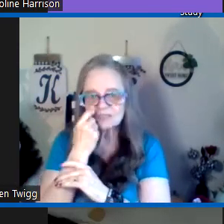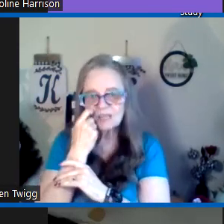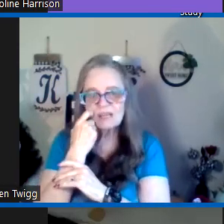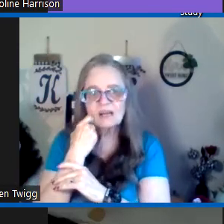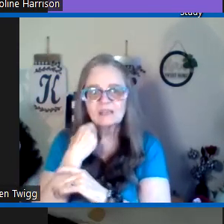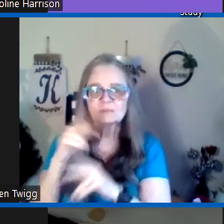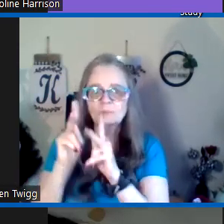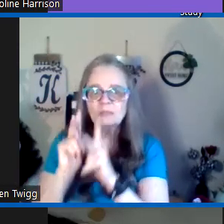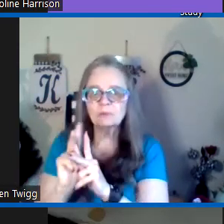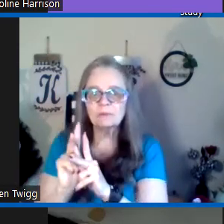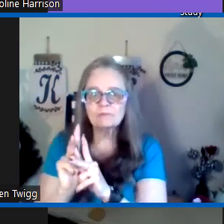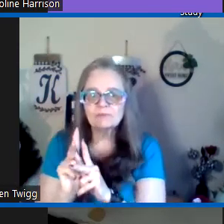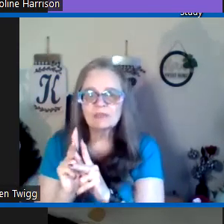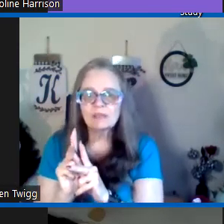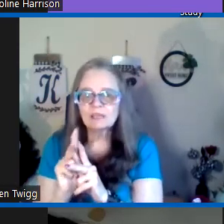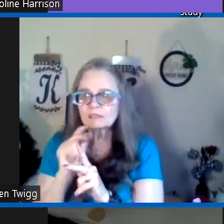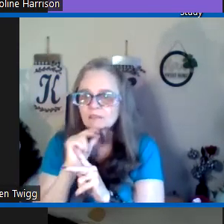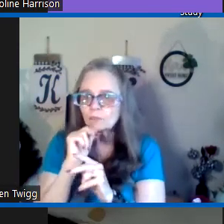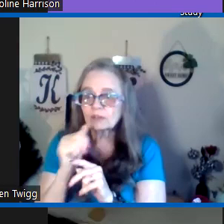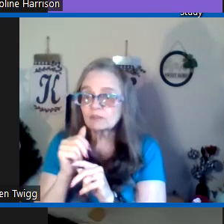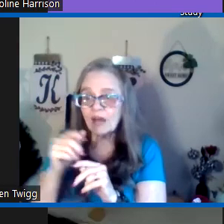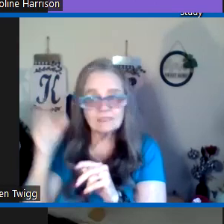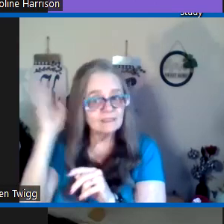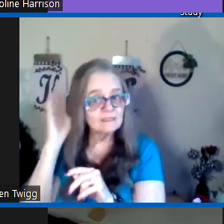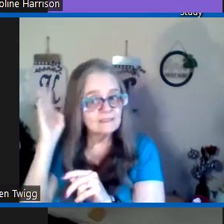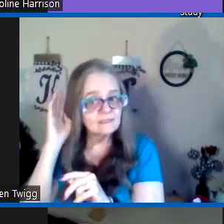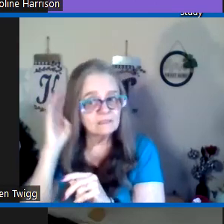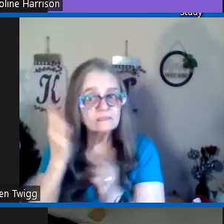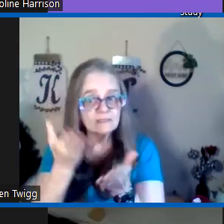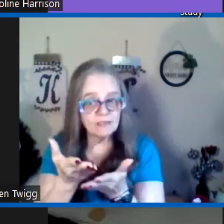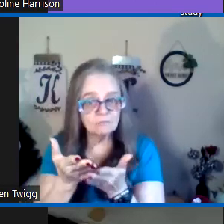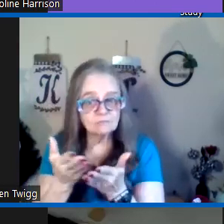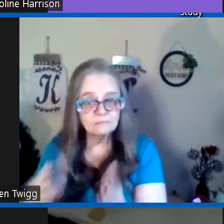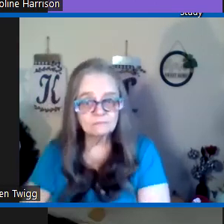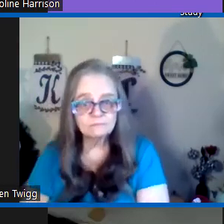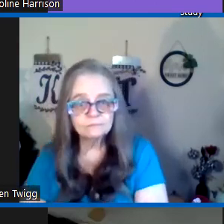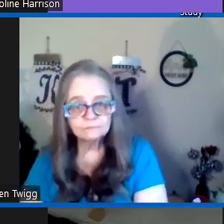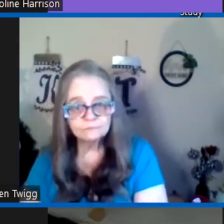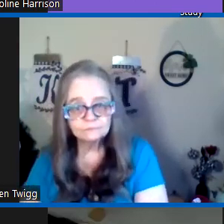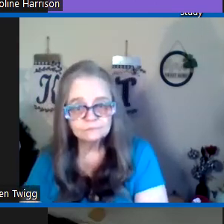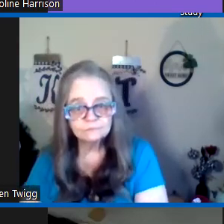false people and we are not to listen to them